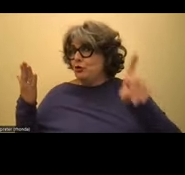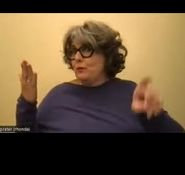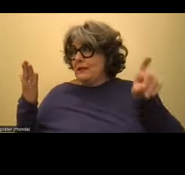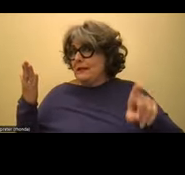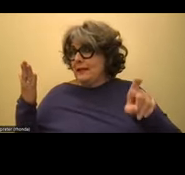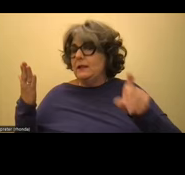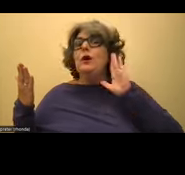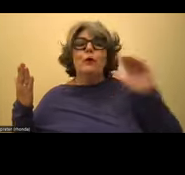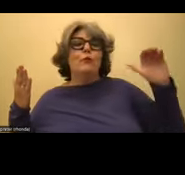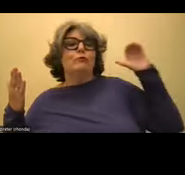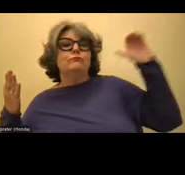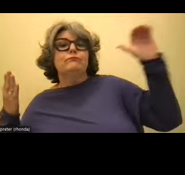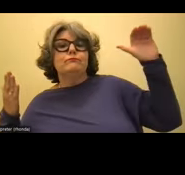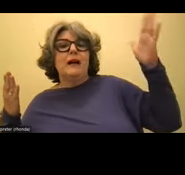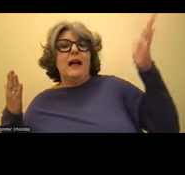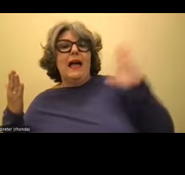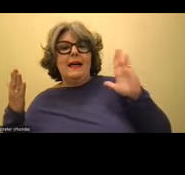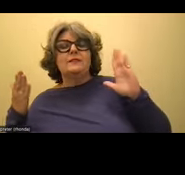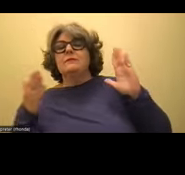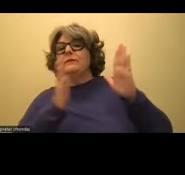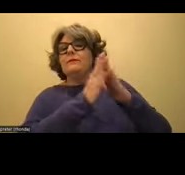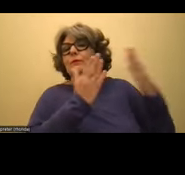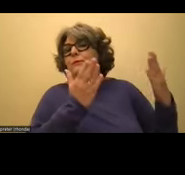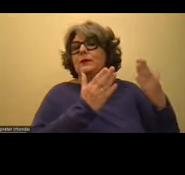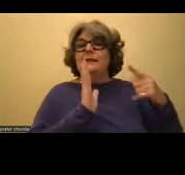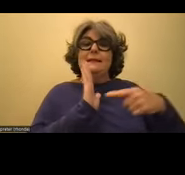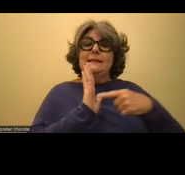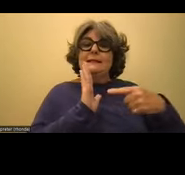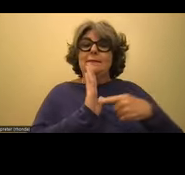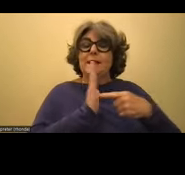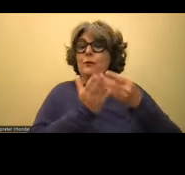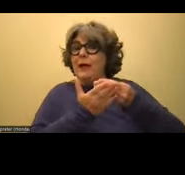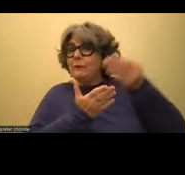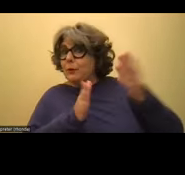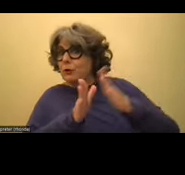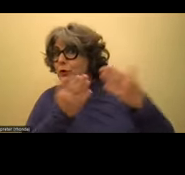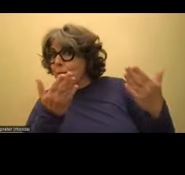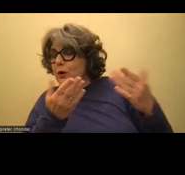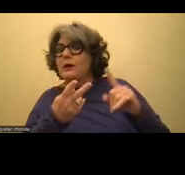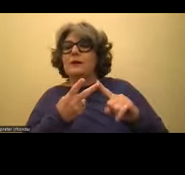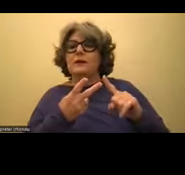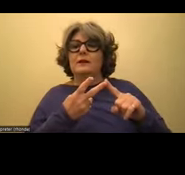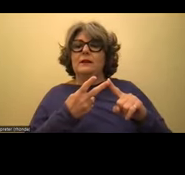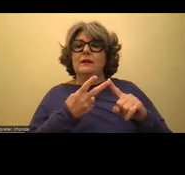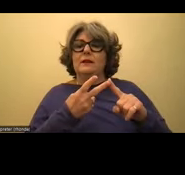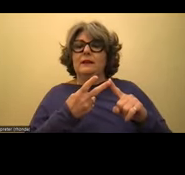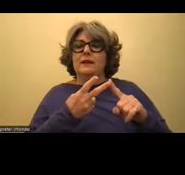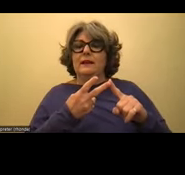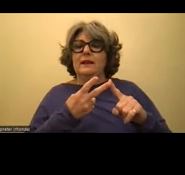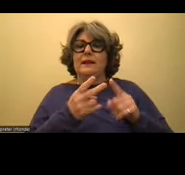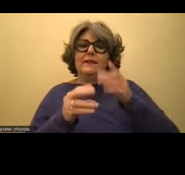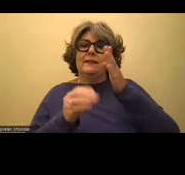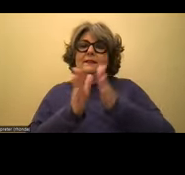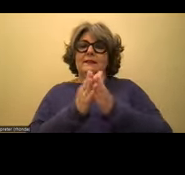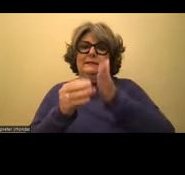we will go and get that book from the publishers. Sometimes we have to purchase the book and chop and scan off the spine, which is